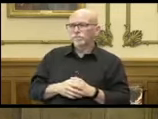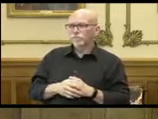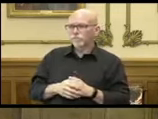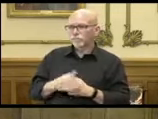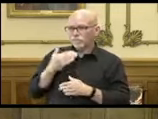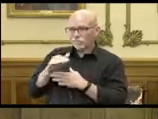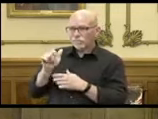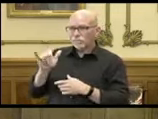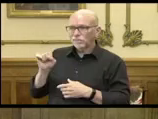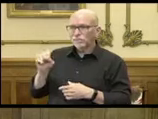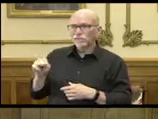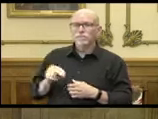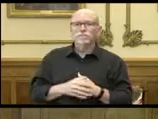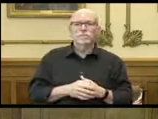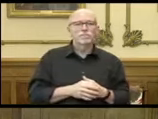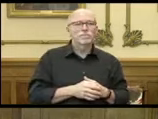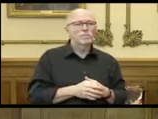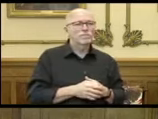Good afternoon, Allison.